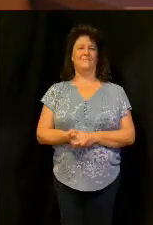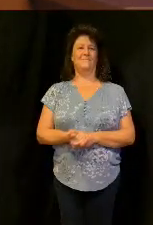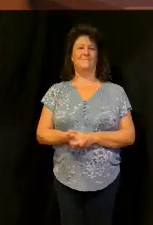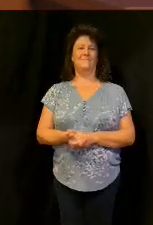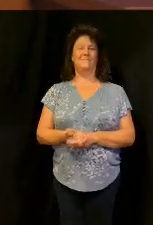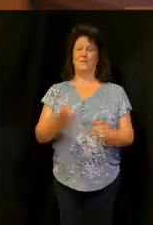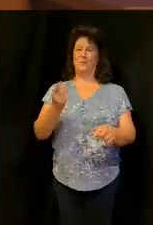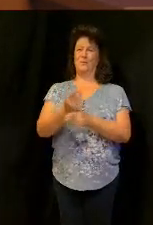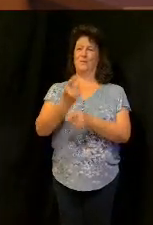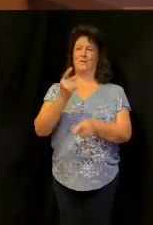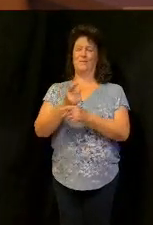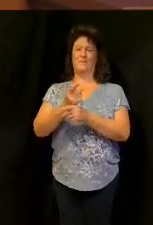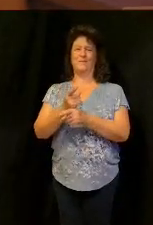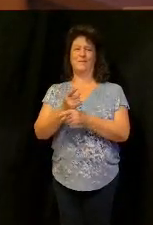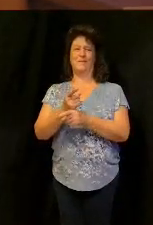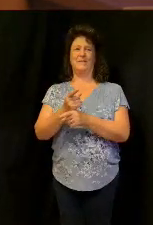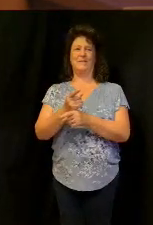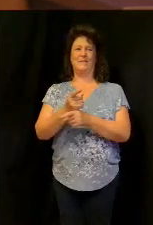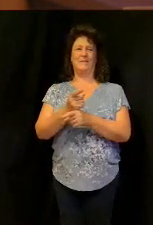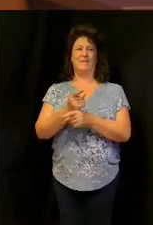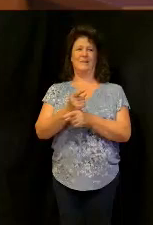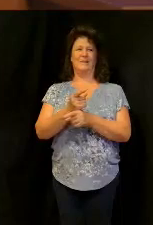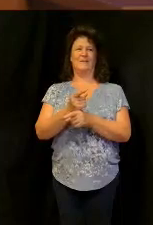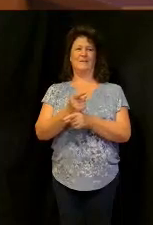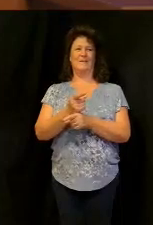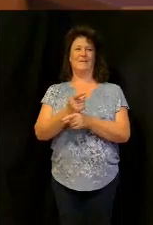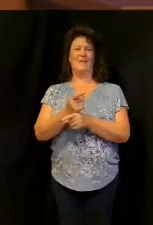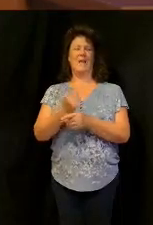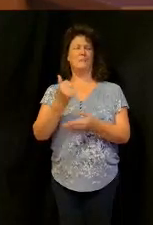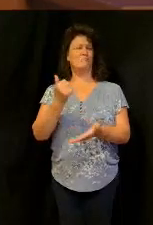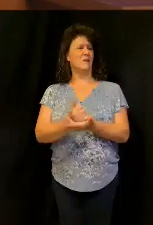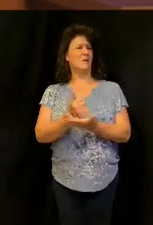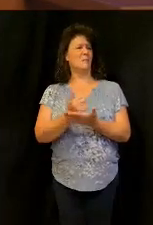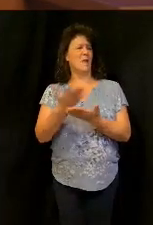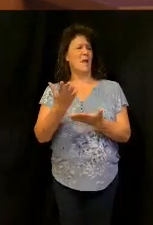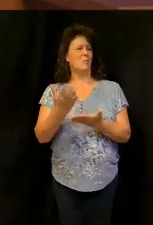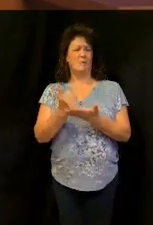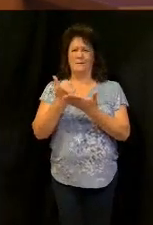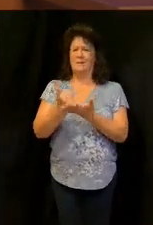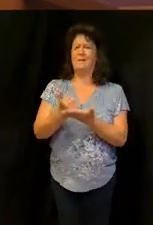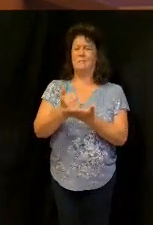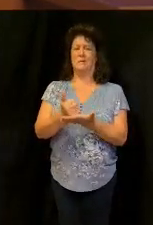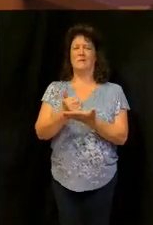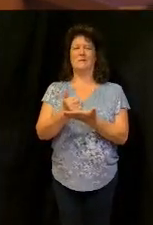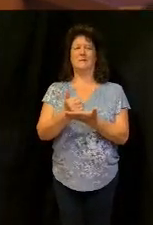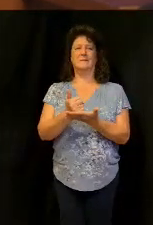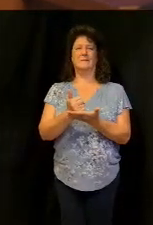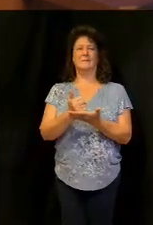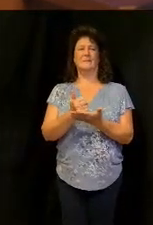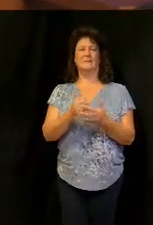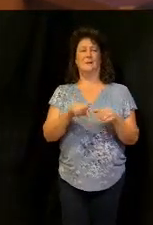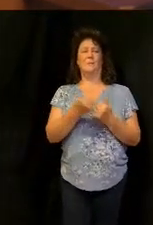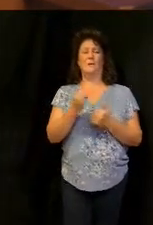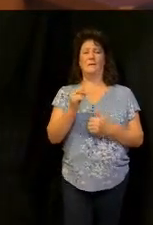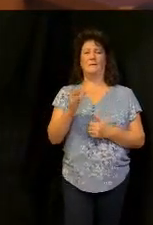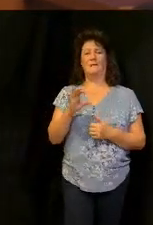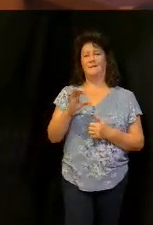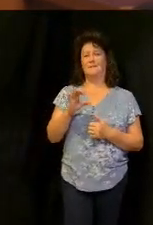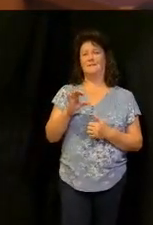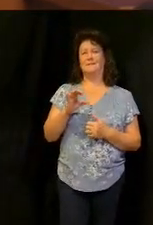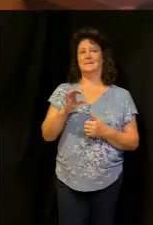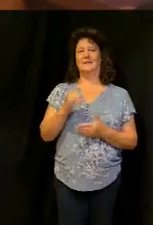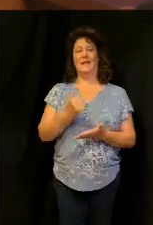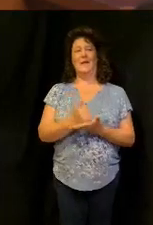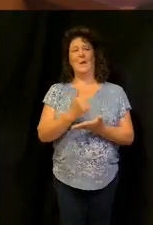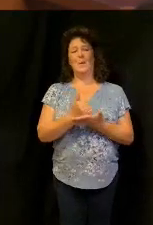right let's move on keep your money number three I'm just helping talk a little bit that helps break the ice a little bit you know it helps that helps a little